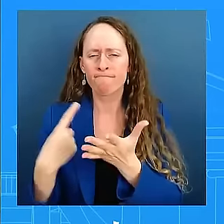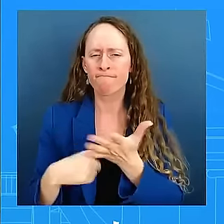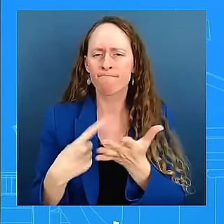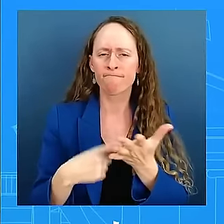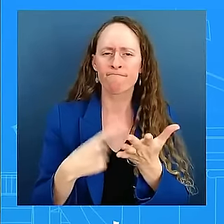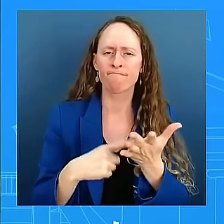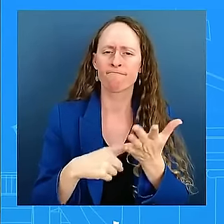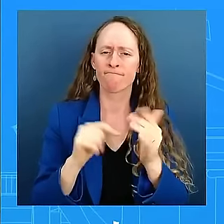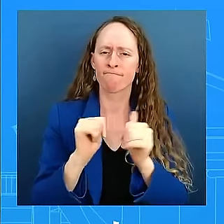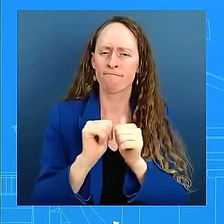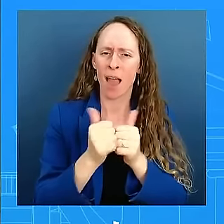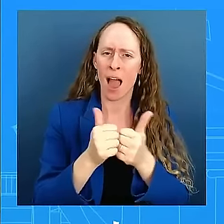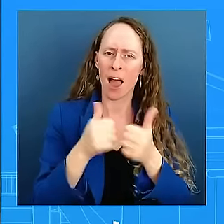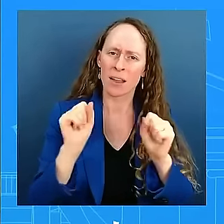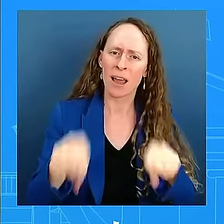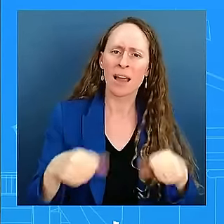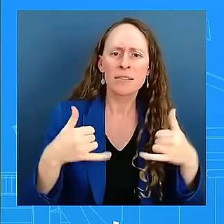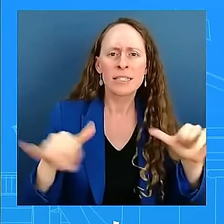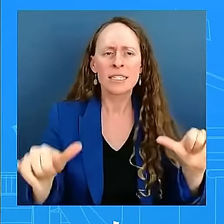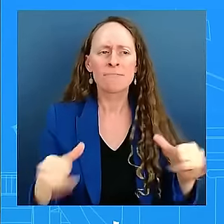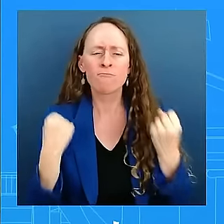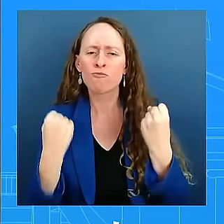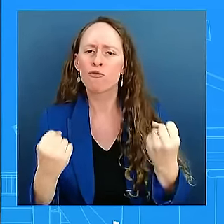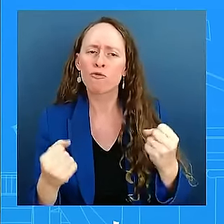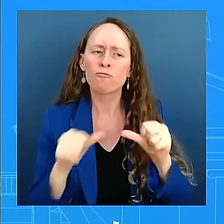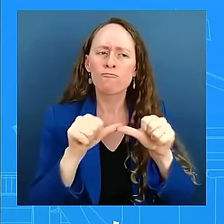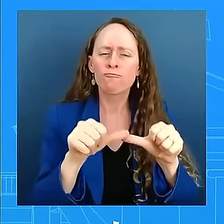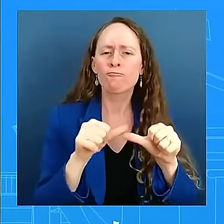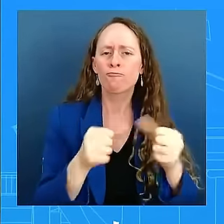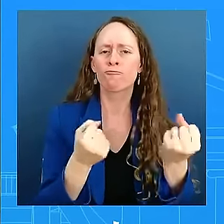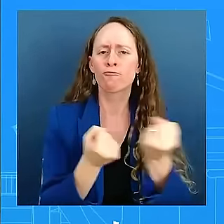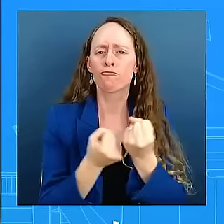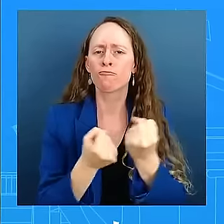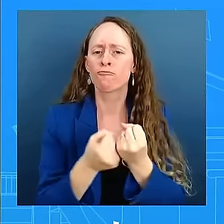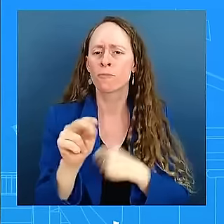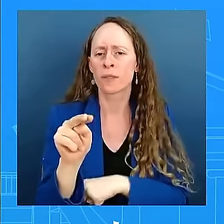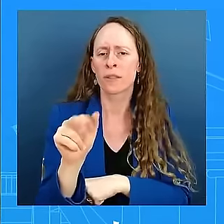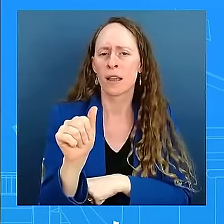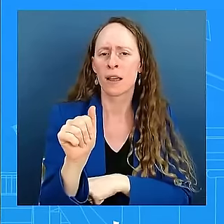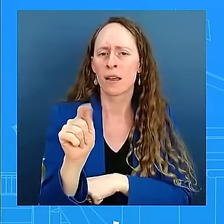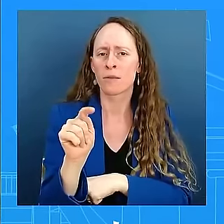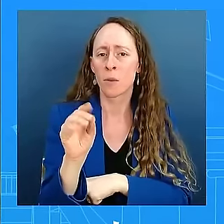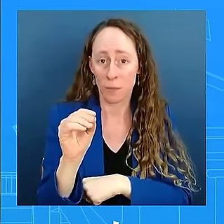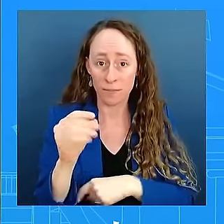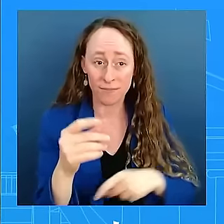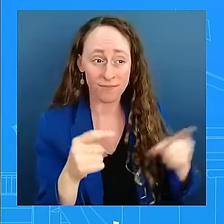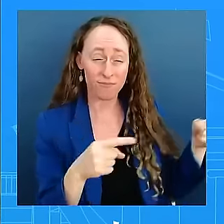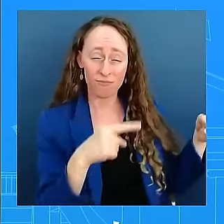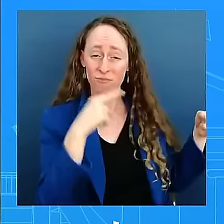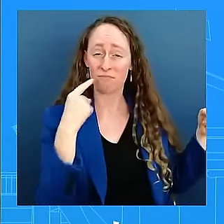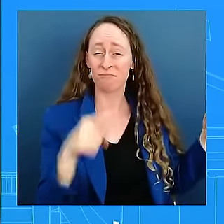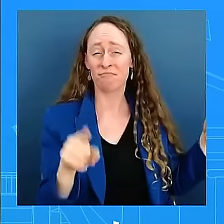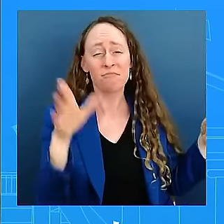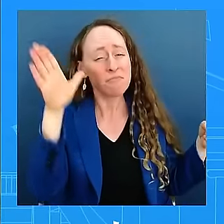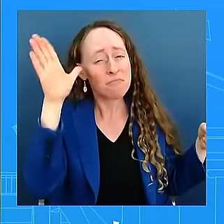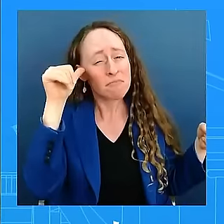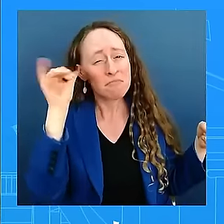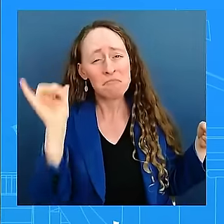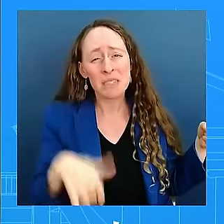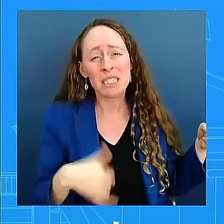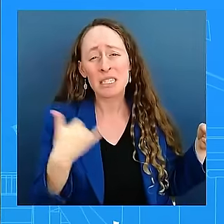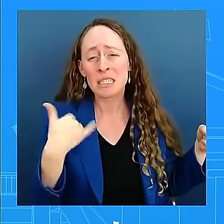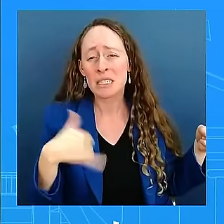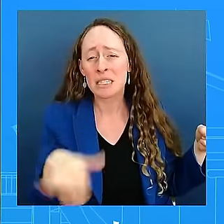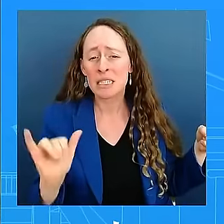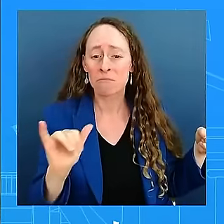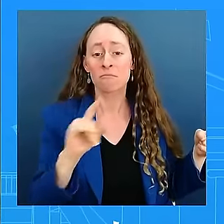going on in Ukraine, as we continue to see Russia's aggression, to have that conversation. You have seen the President's leadership when it comes to Ukraine and what he's been